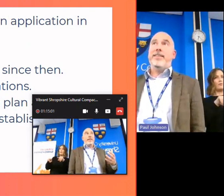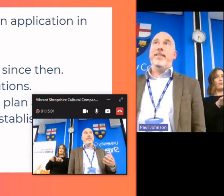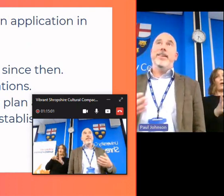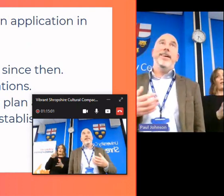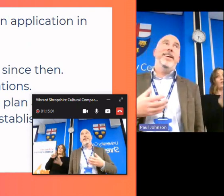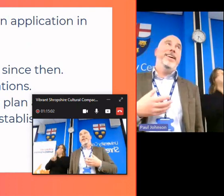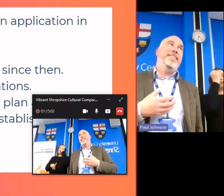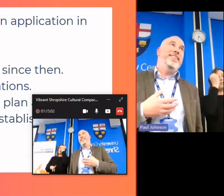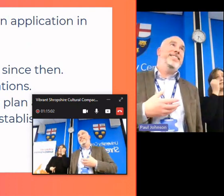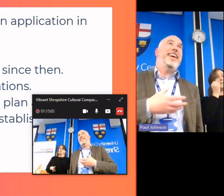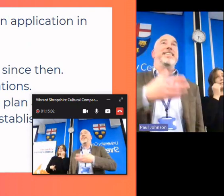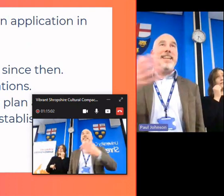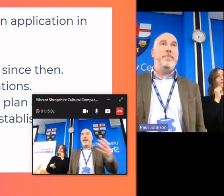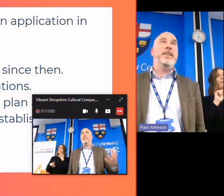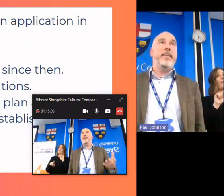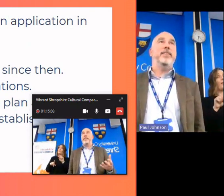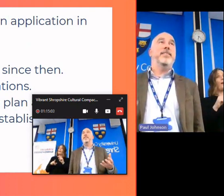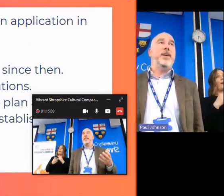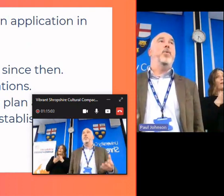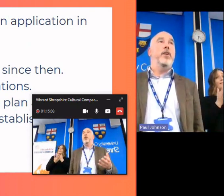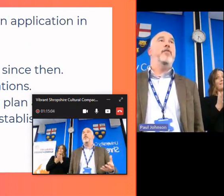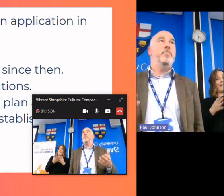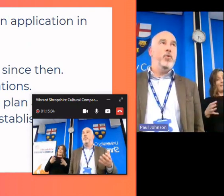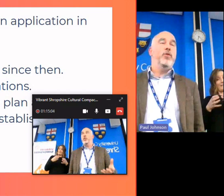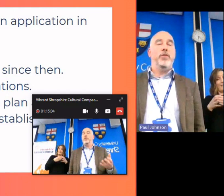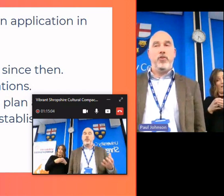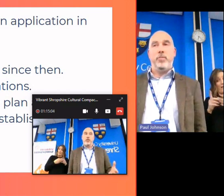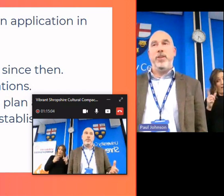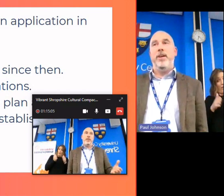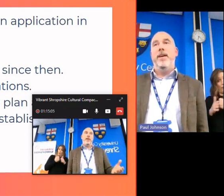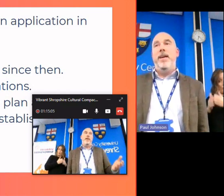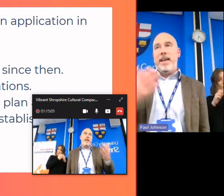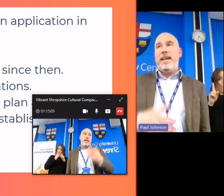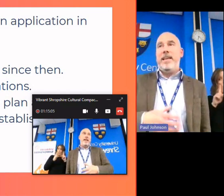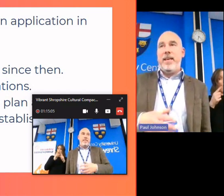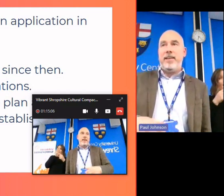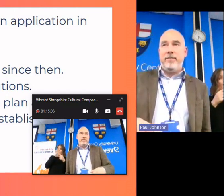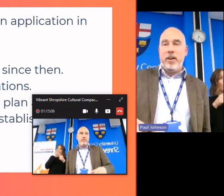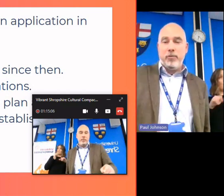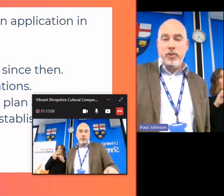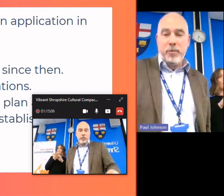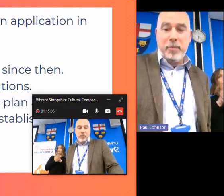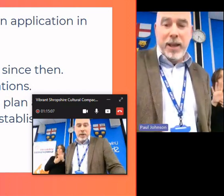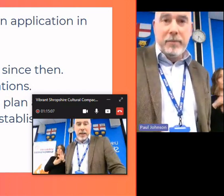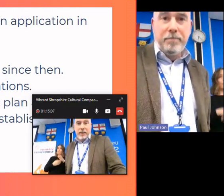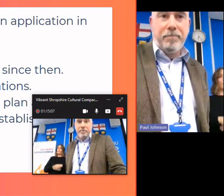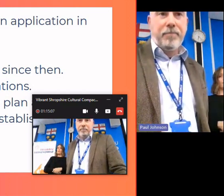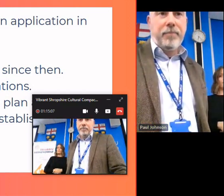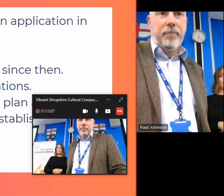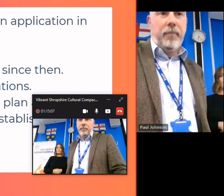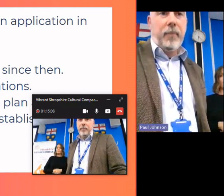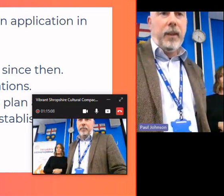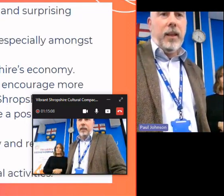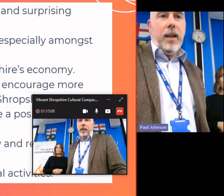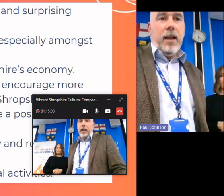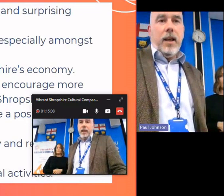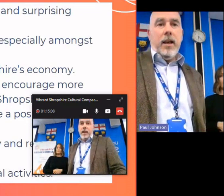that uh the sector came together to say were important for Shropshire in that vibrant Shropshire plan